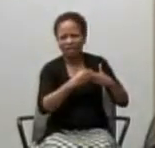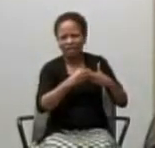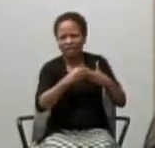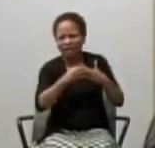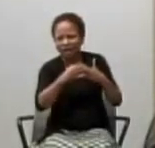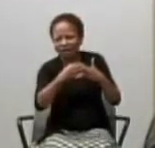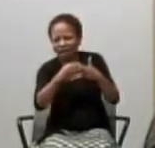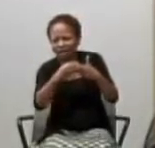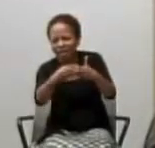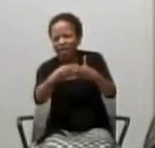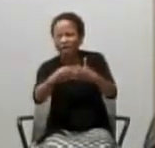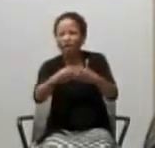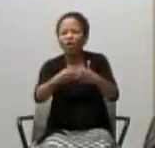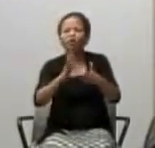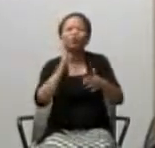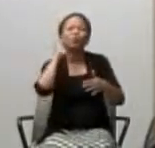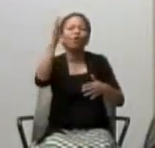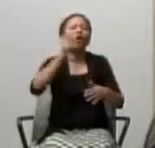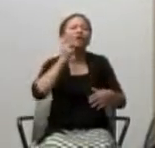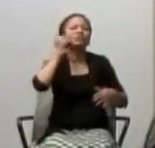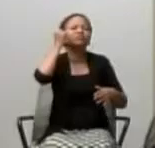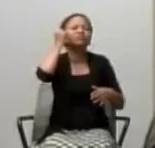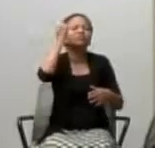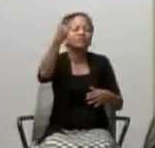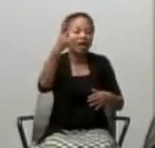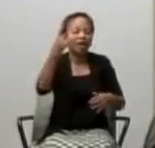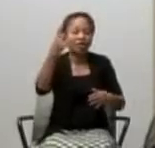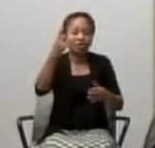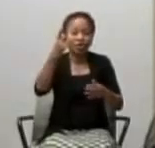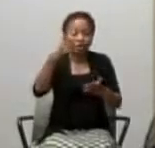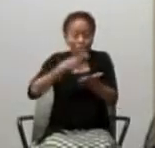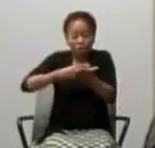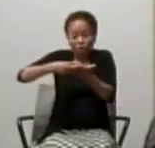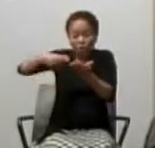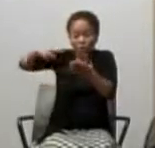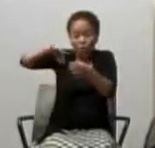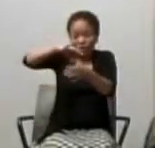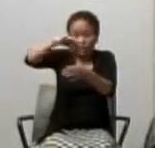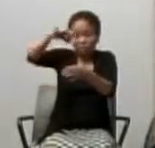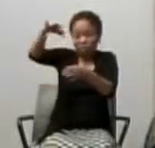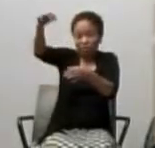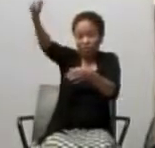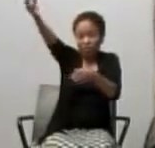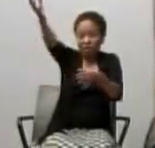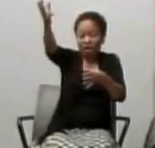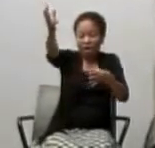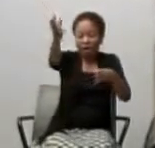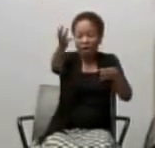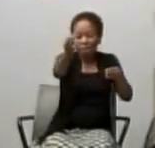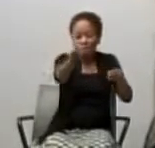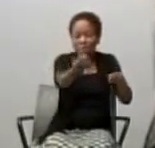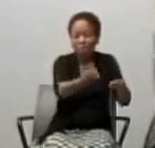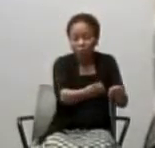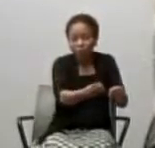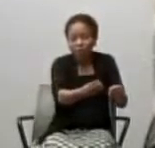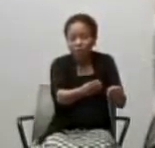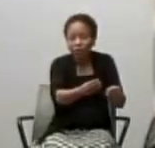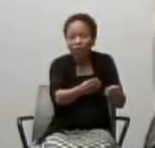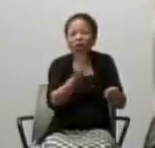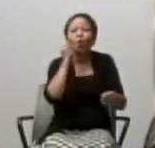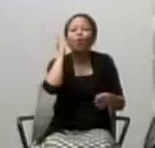you to understand how you and I are called to live with each other